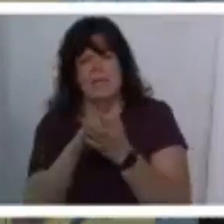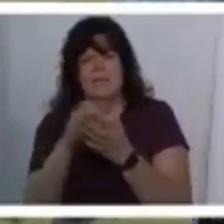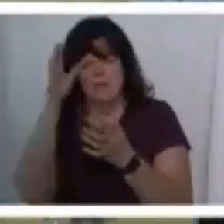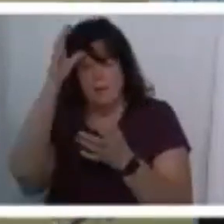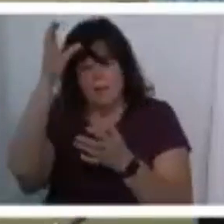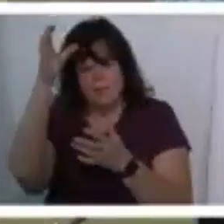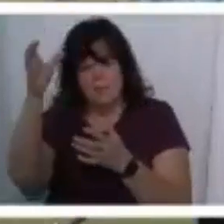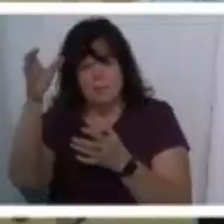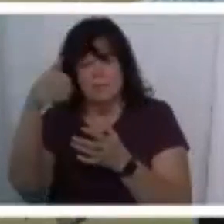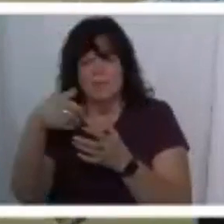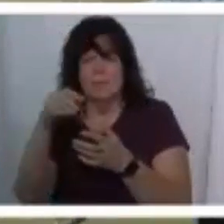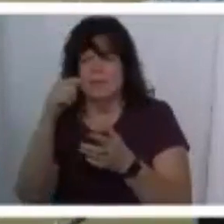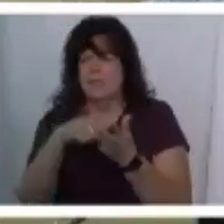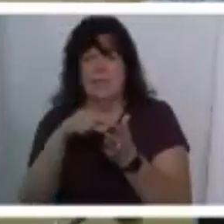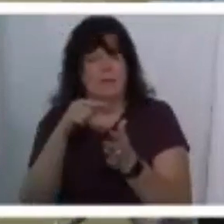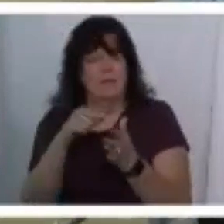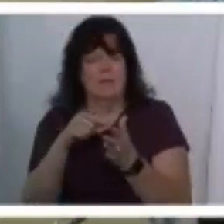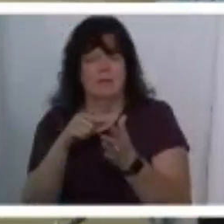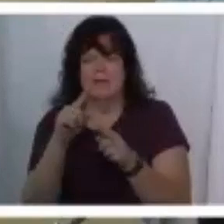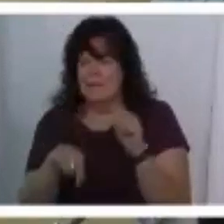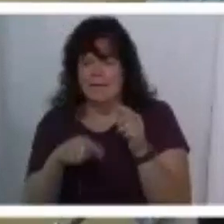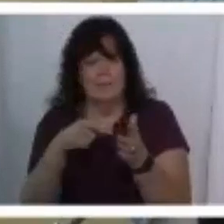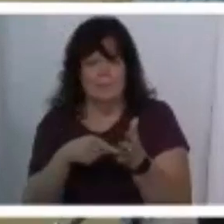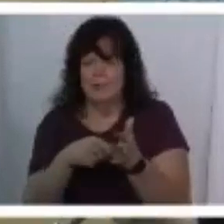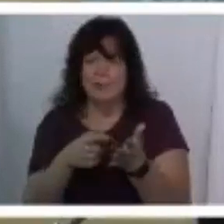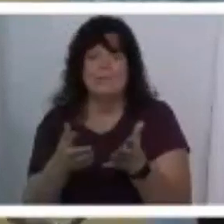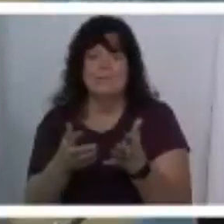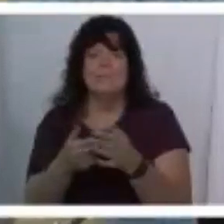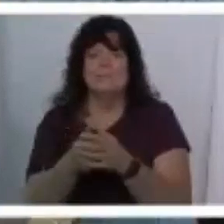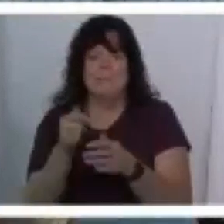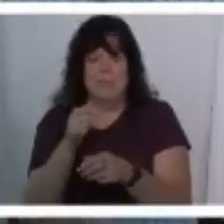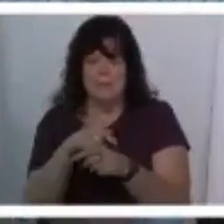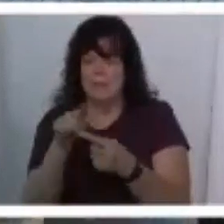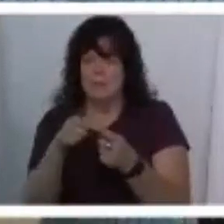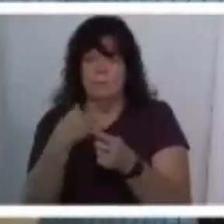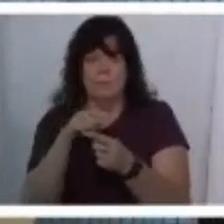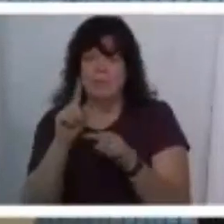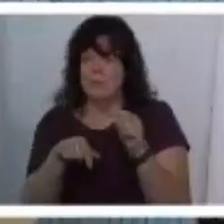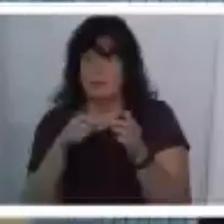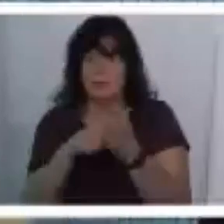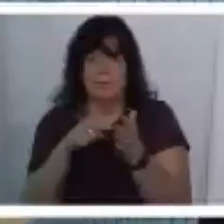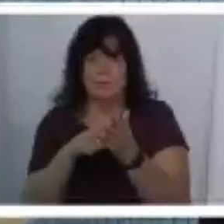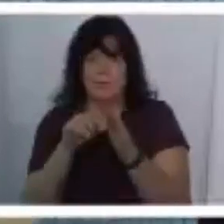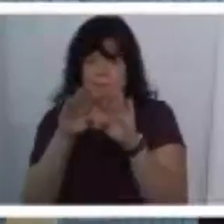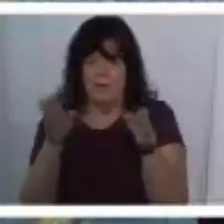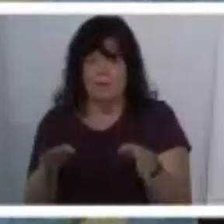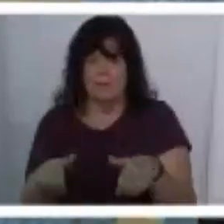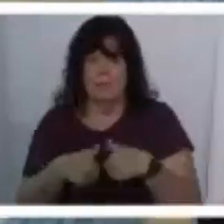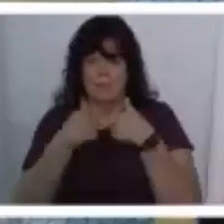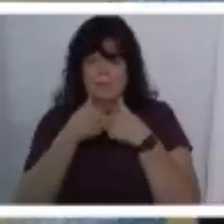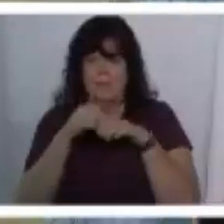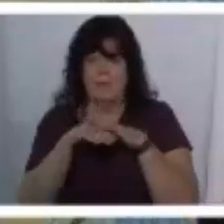of can't afford um there was a time when we couldn't afford the house we live in now